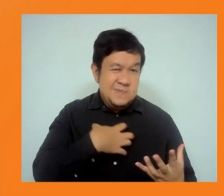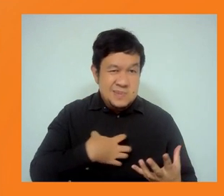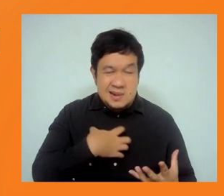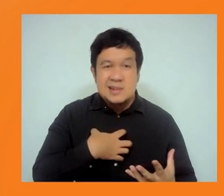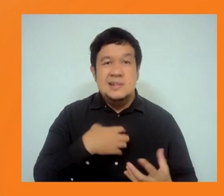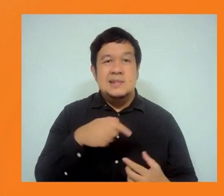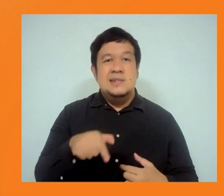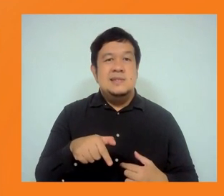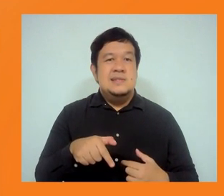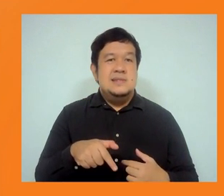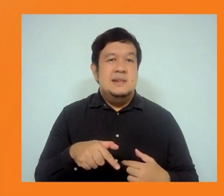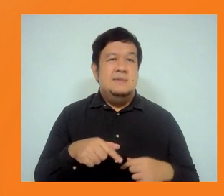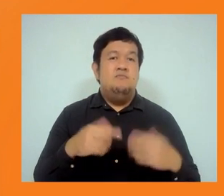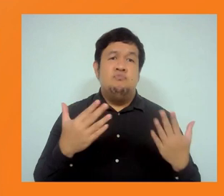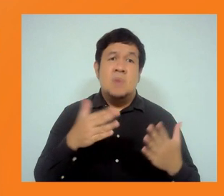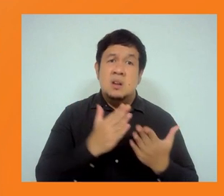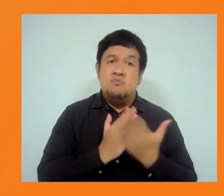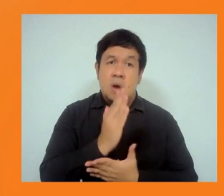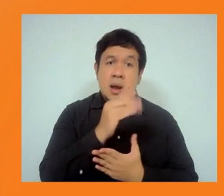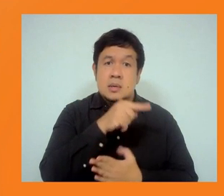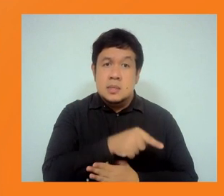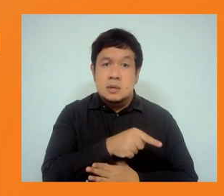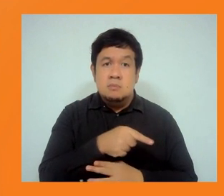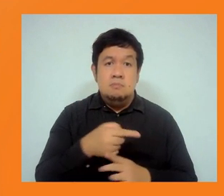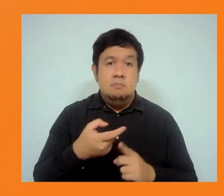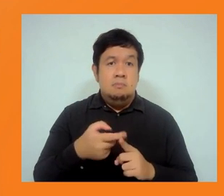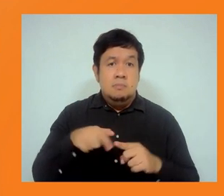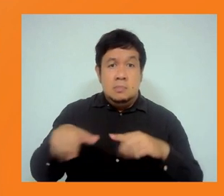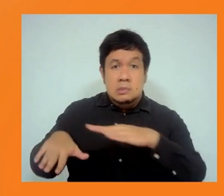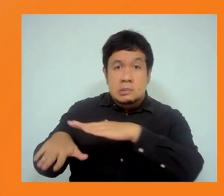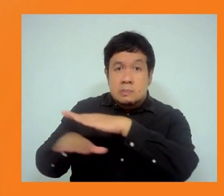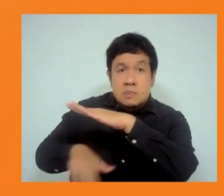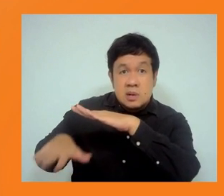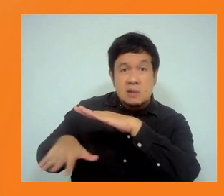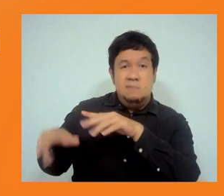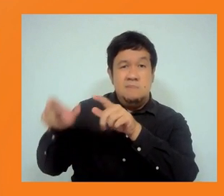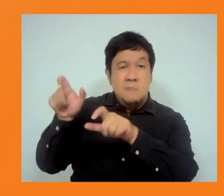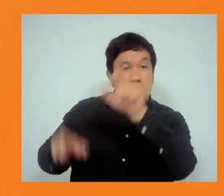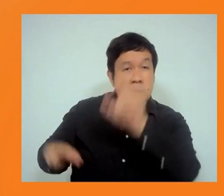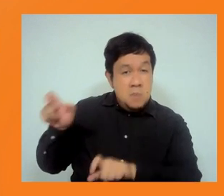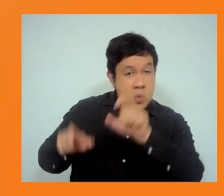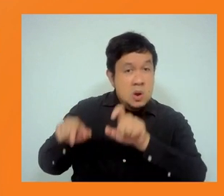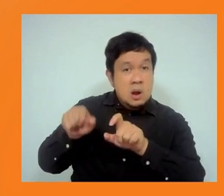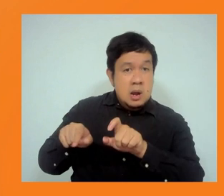What you're hearing from the ground needs to be, I think, ground-shooted. And Bruce,